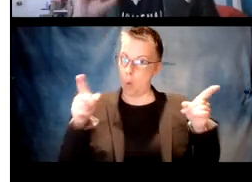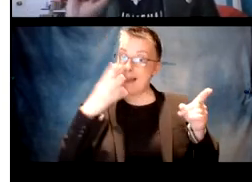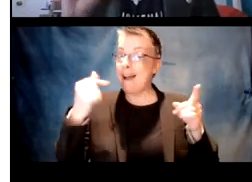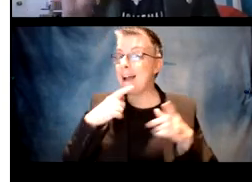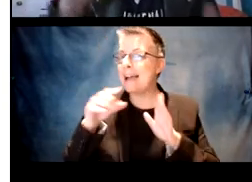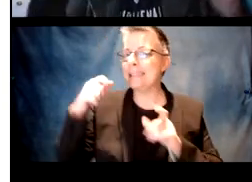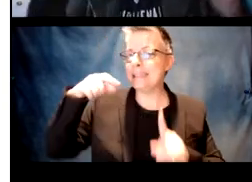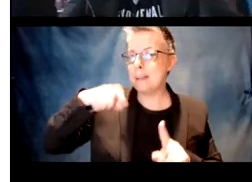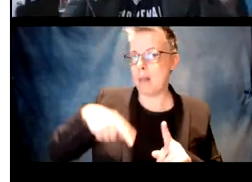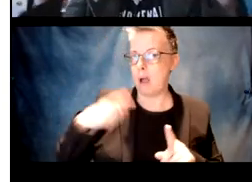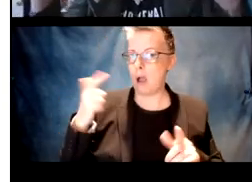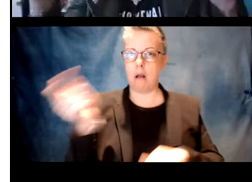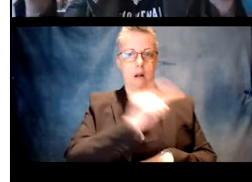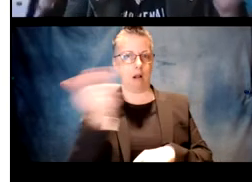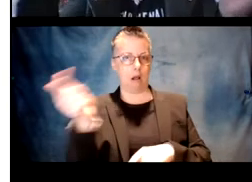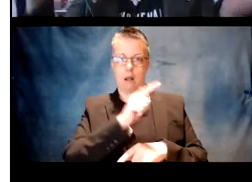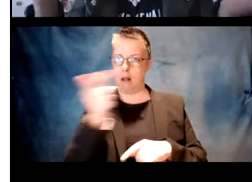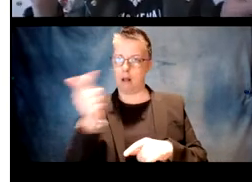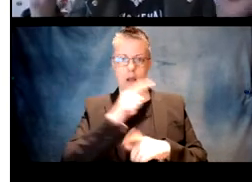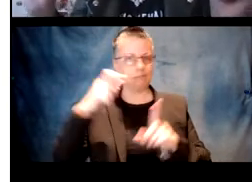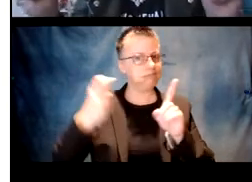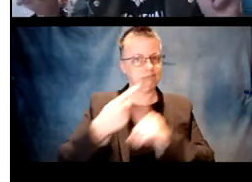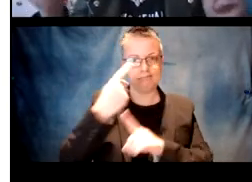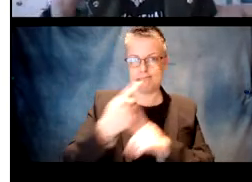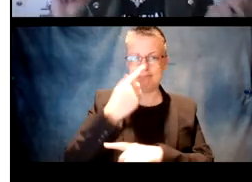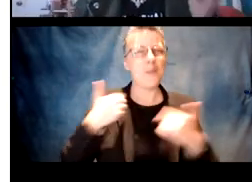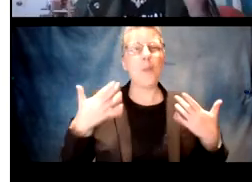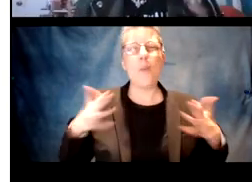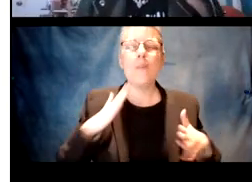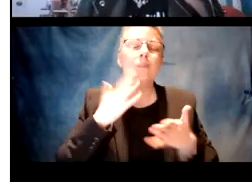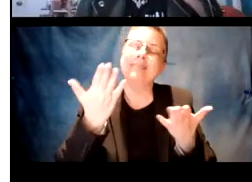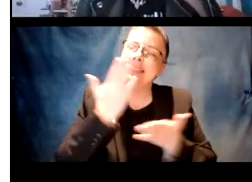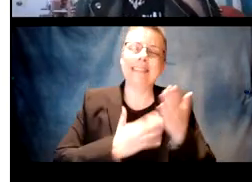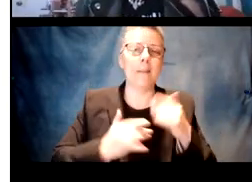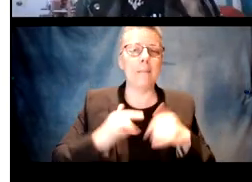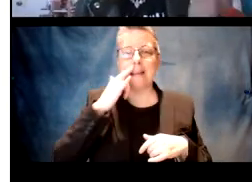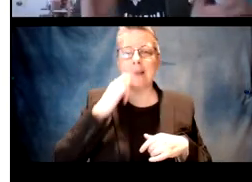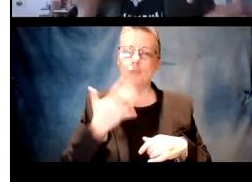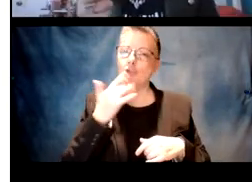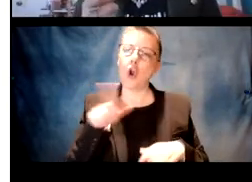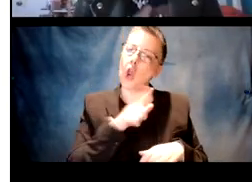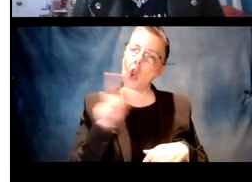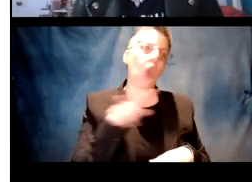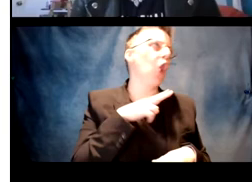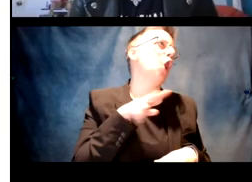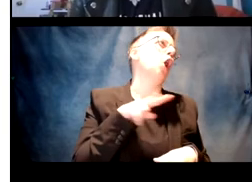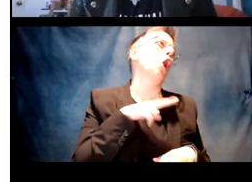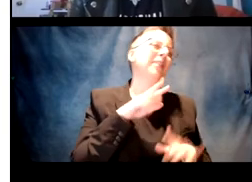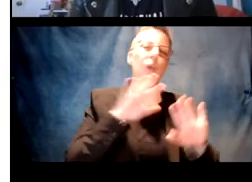why it's, you know, both sides and then we randomize the stimuli, we just want to make sure there's no preference toward a side.